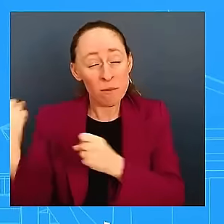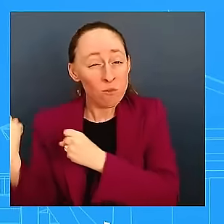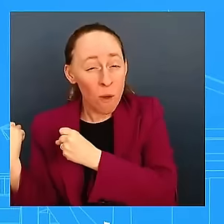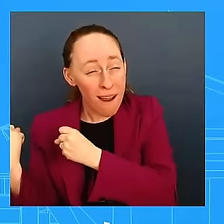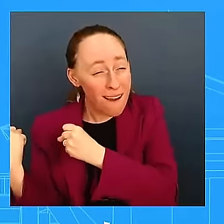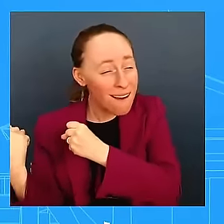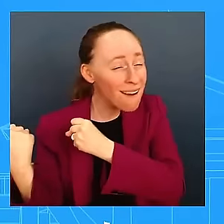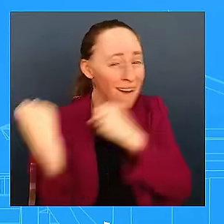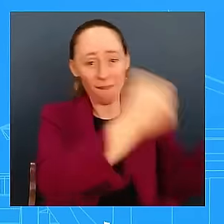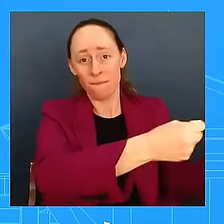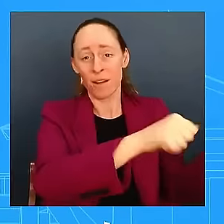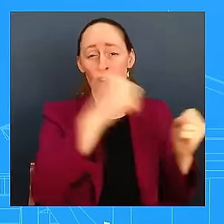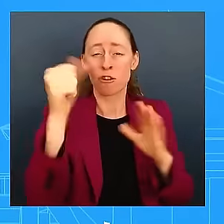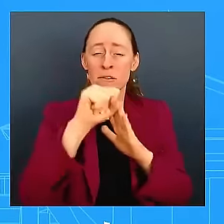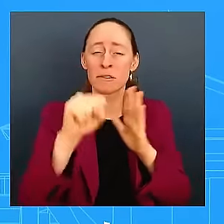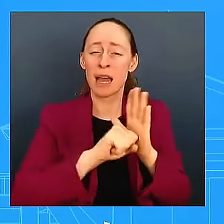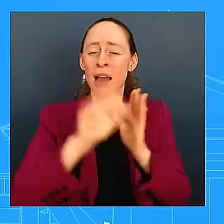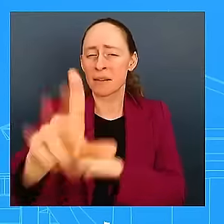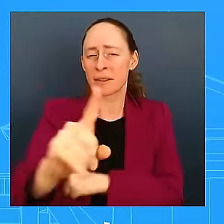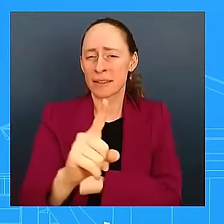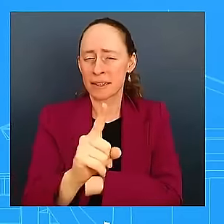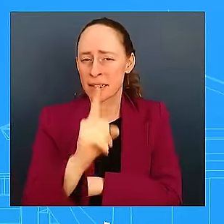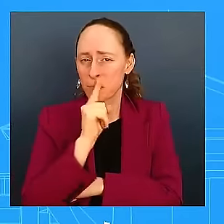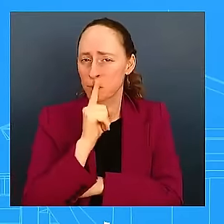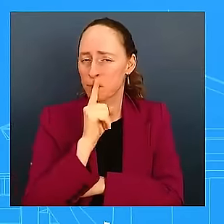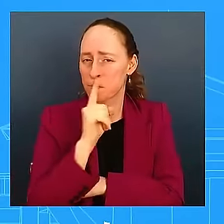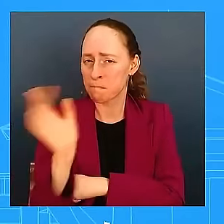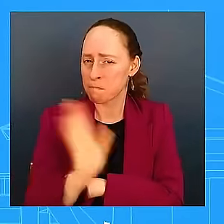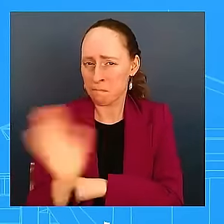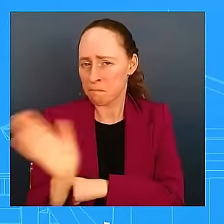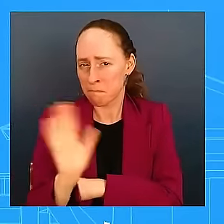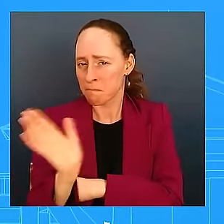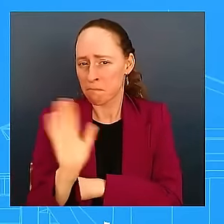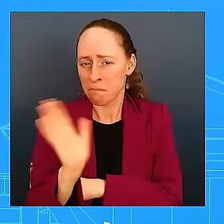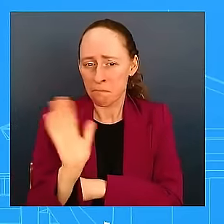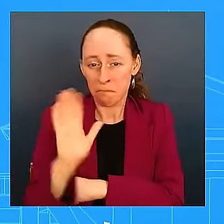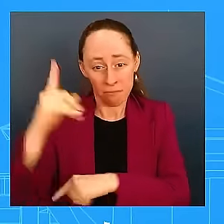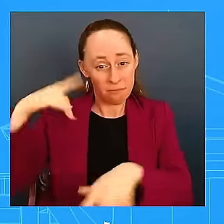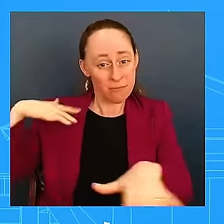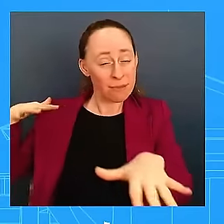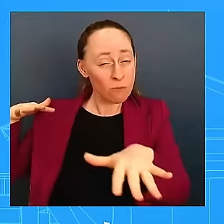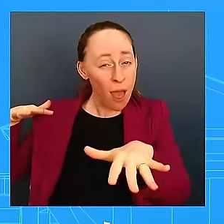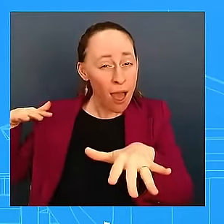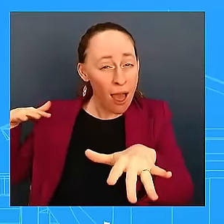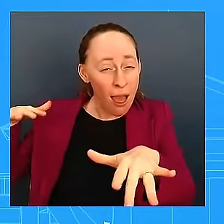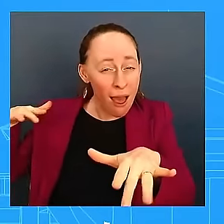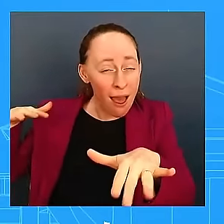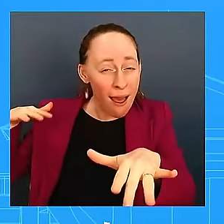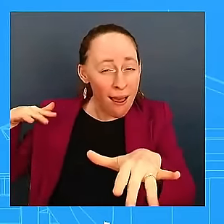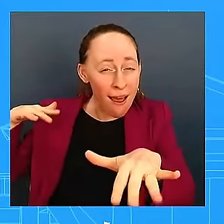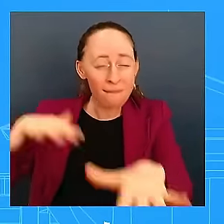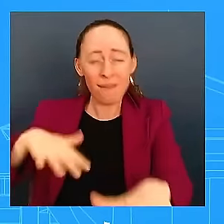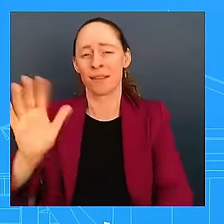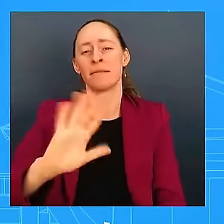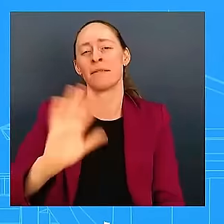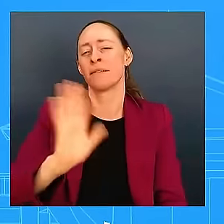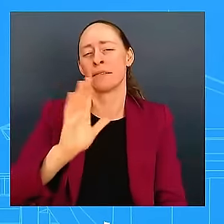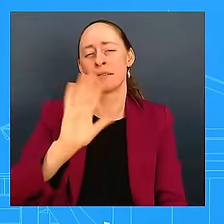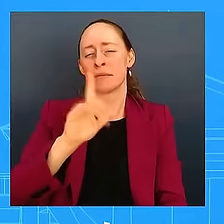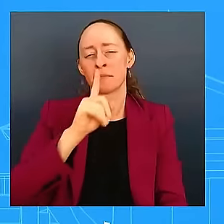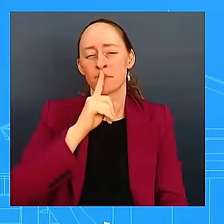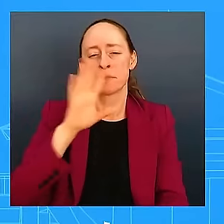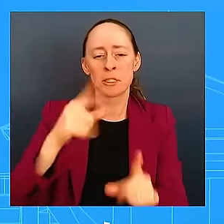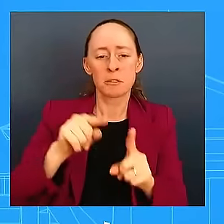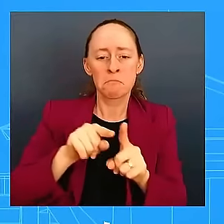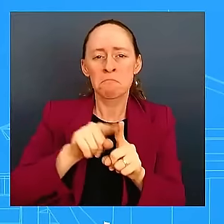contraflow lines and backed up traffic, but you really sometimes only need to go a few miles to get out of harm's way. And so